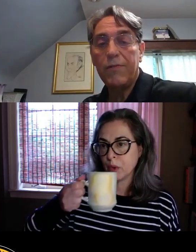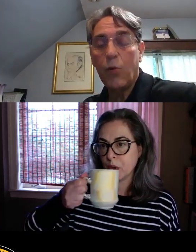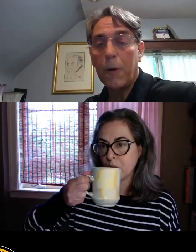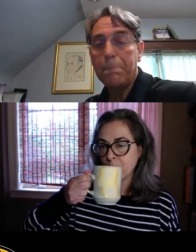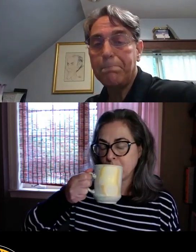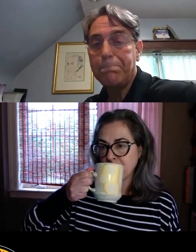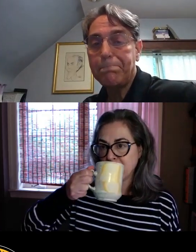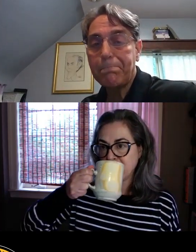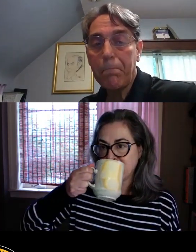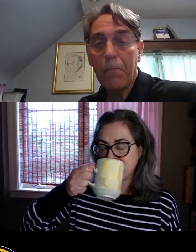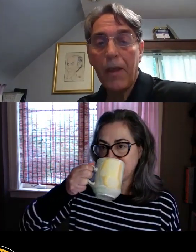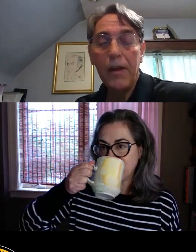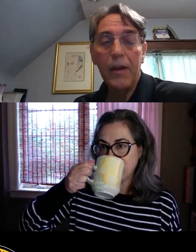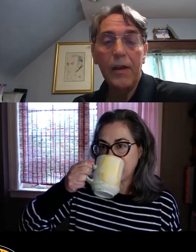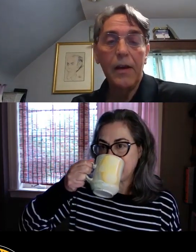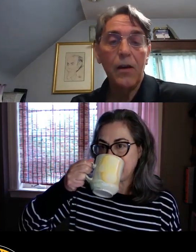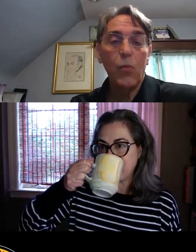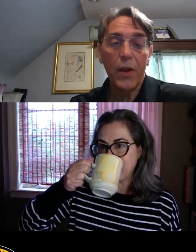2024.